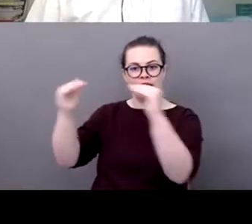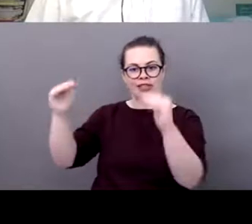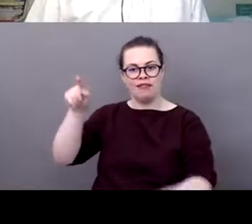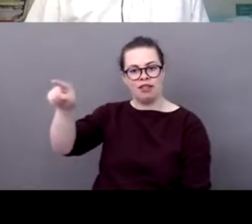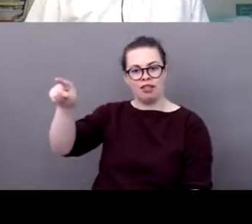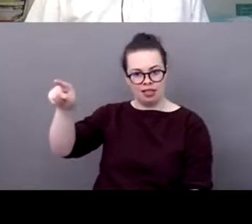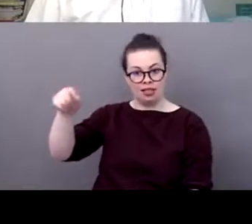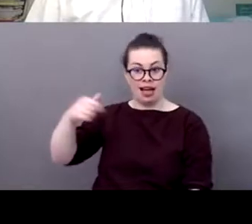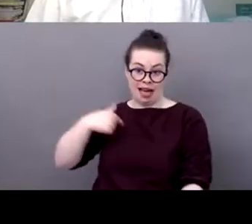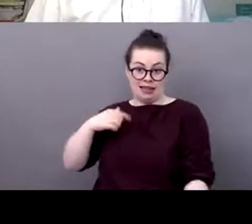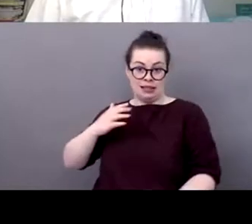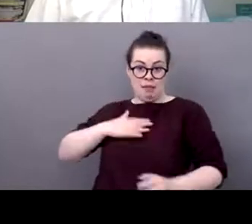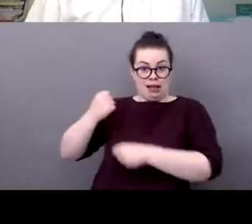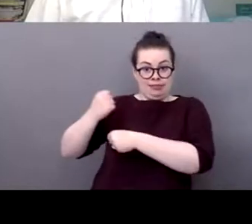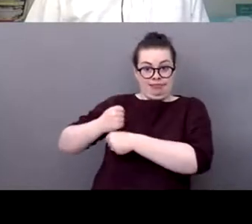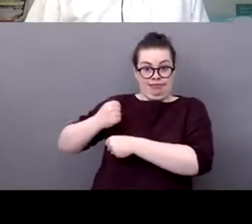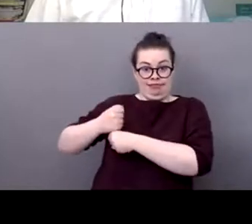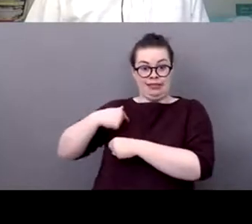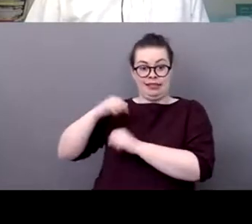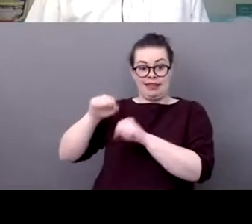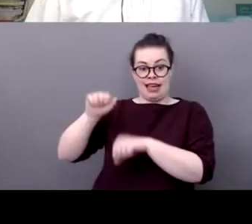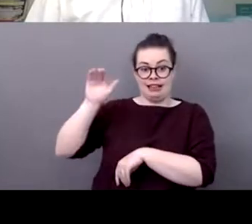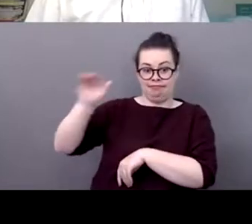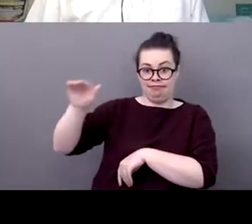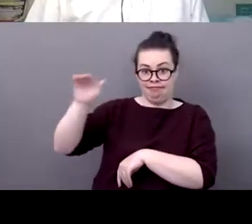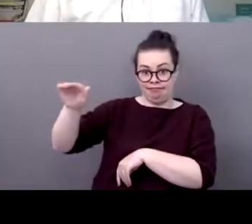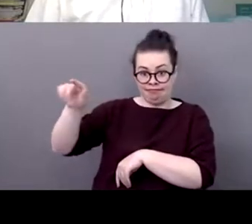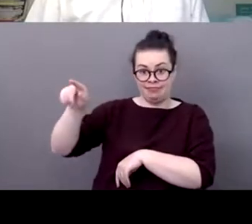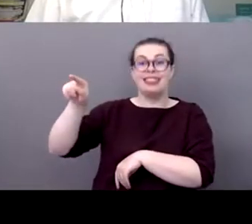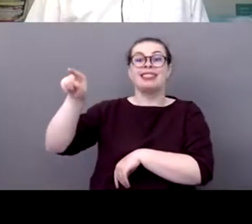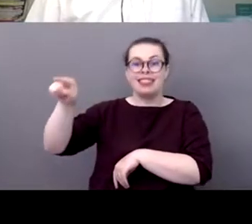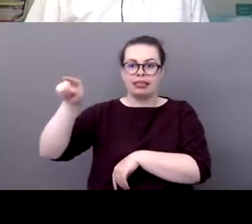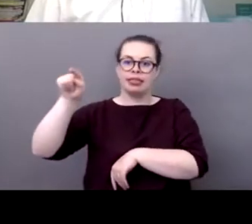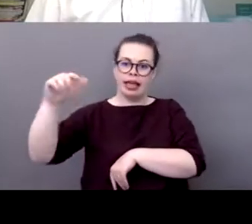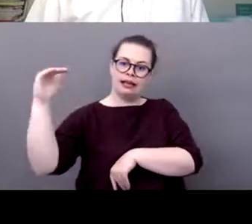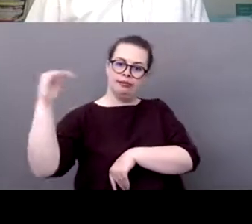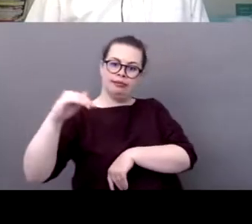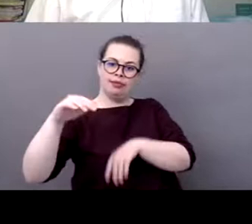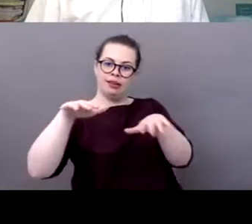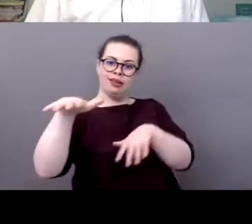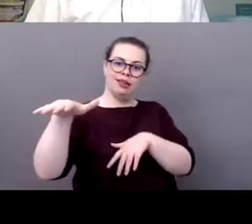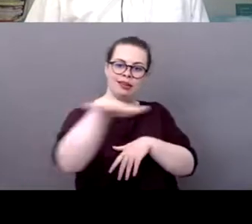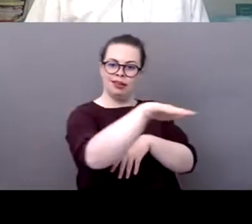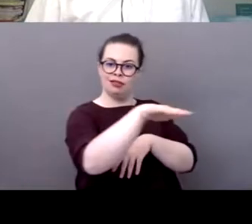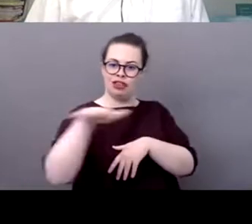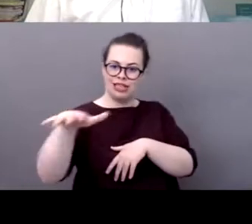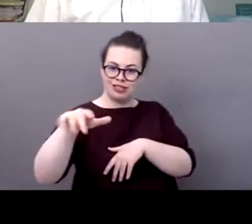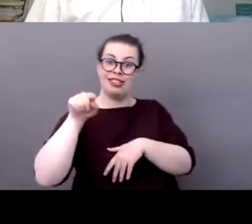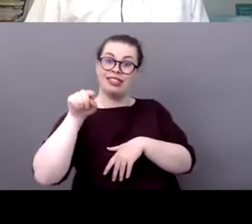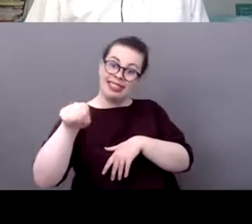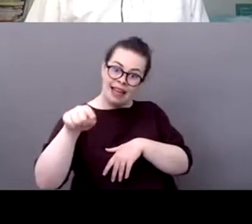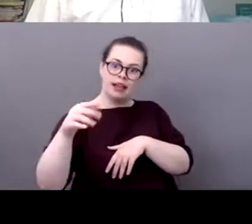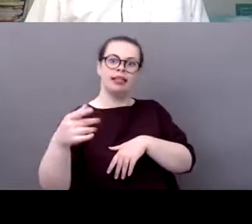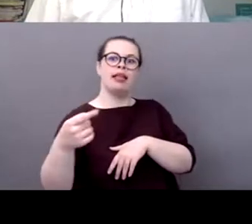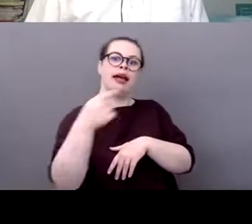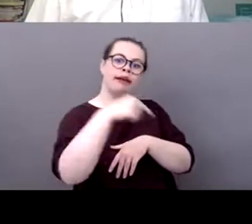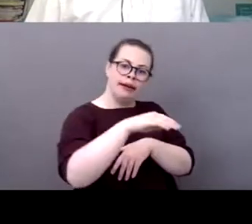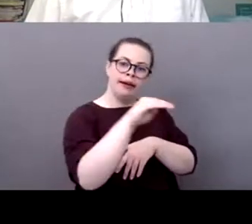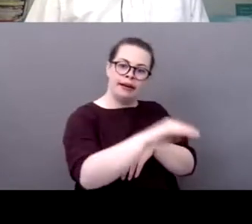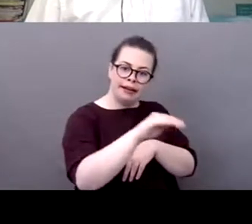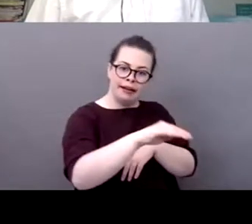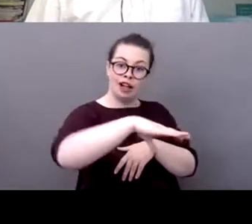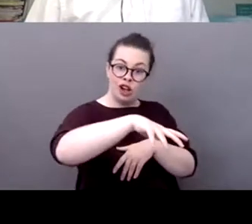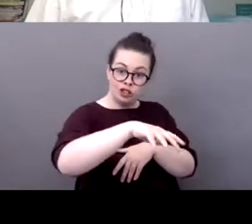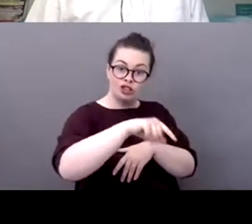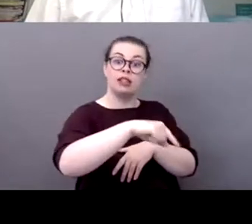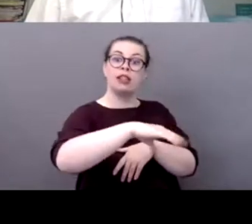or to the national and then then to the clubs so it has to scale down but um so therefore the answer is everybody